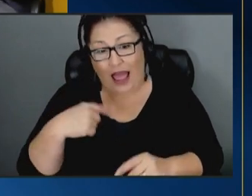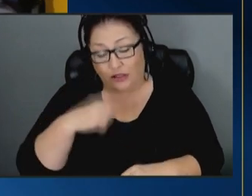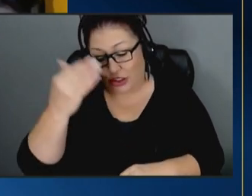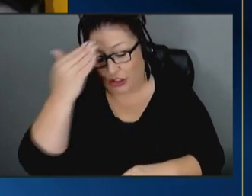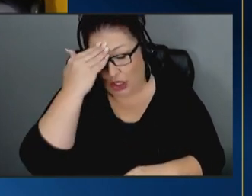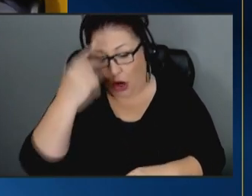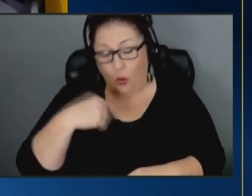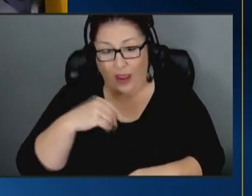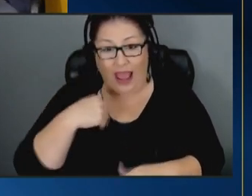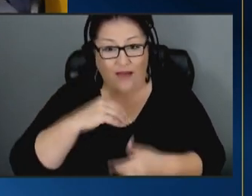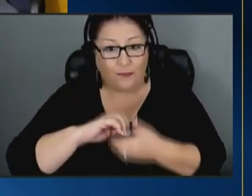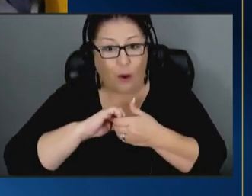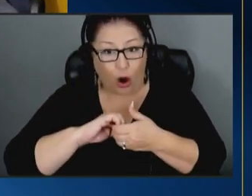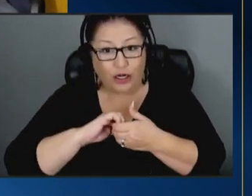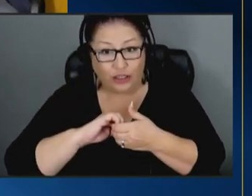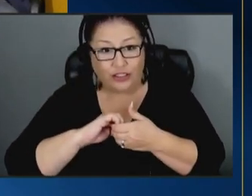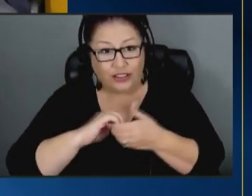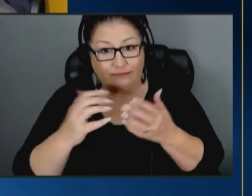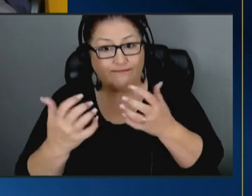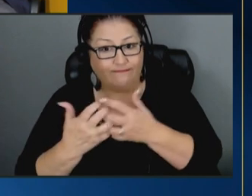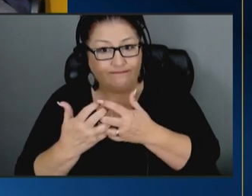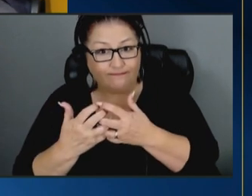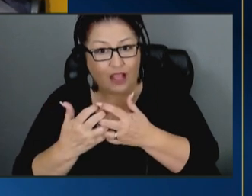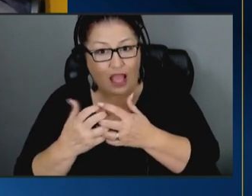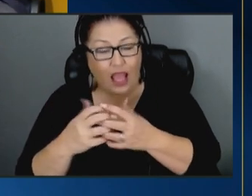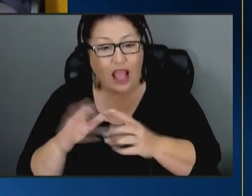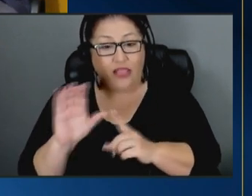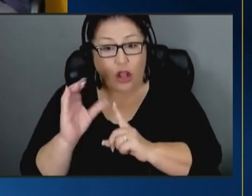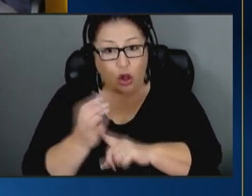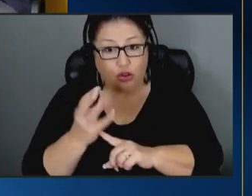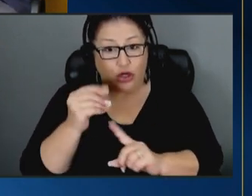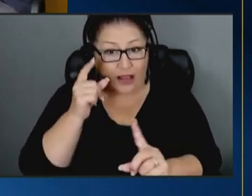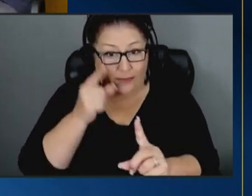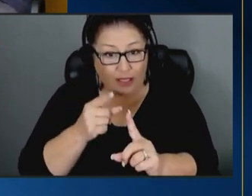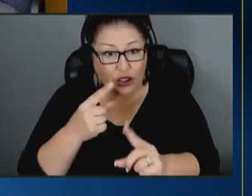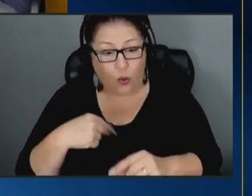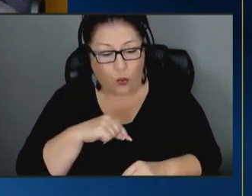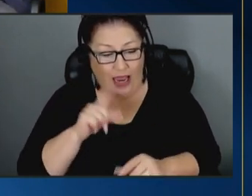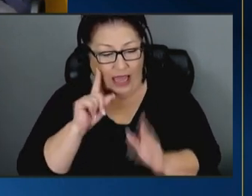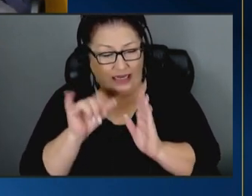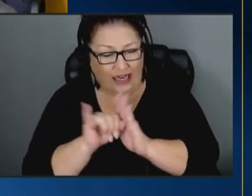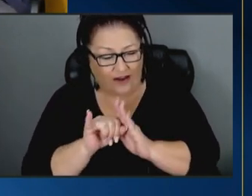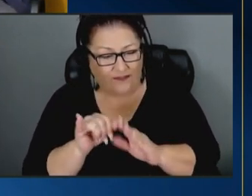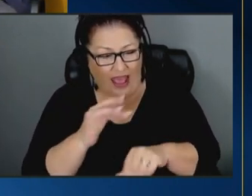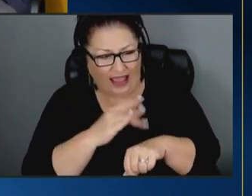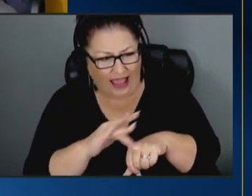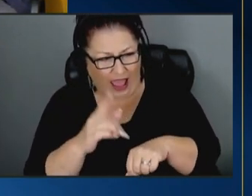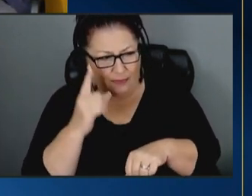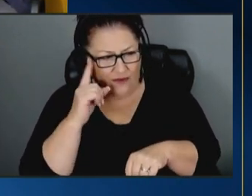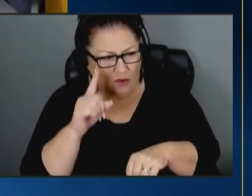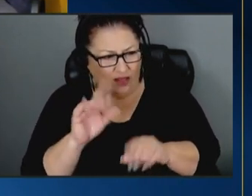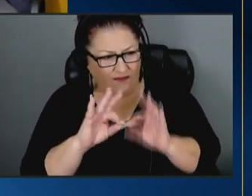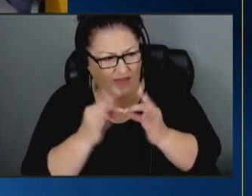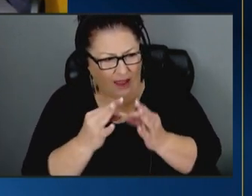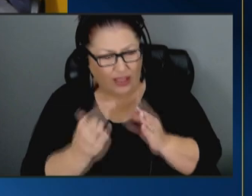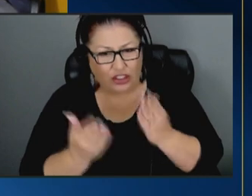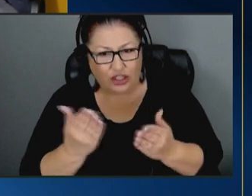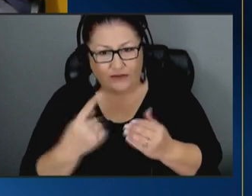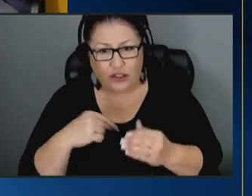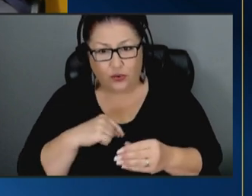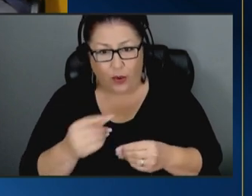in culture and mission so that when we identify a gap for a family and the services that we operate and that we offer